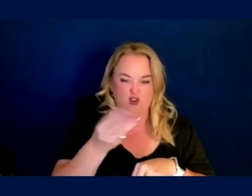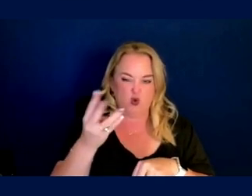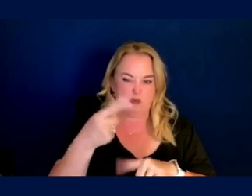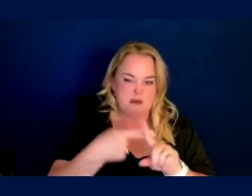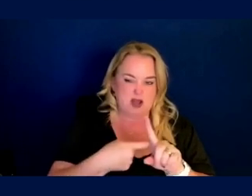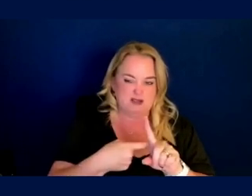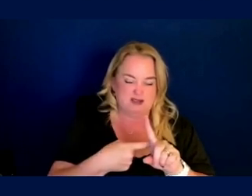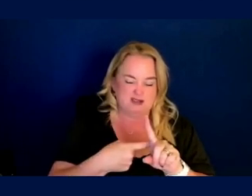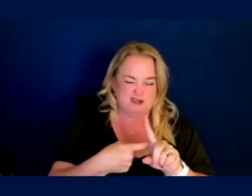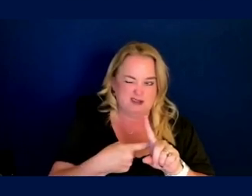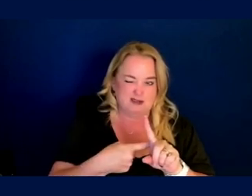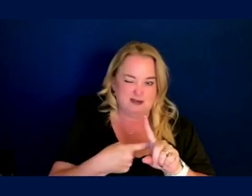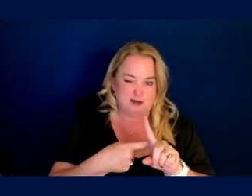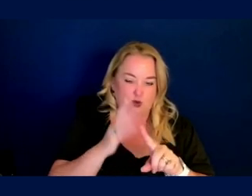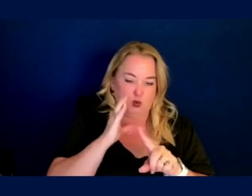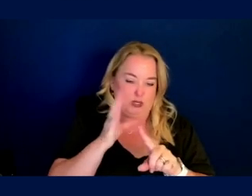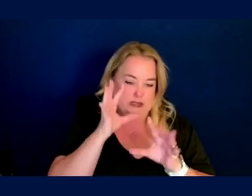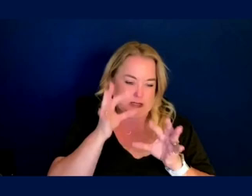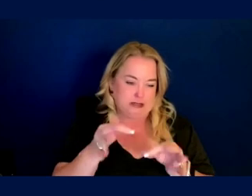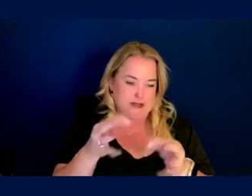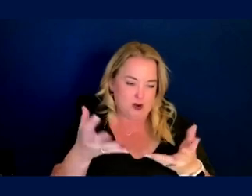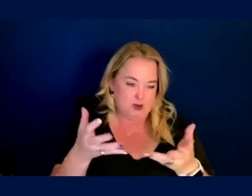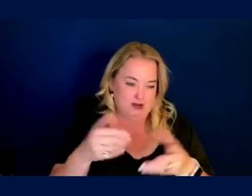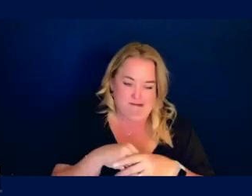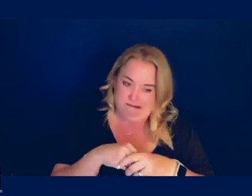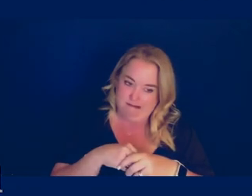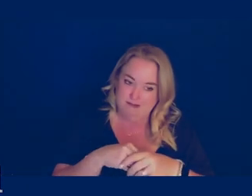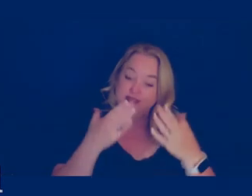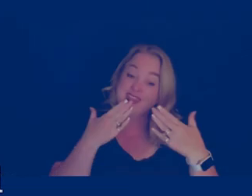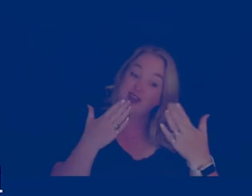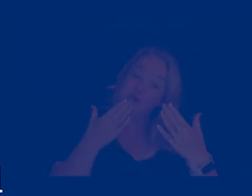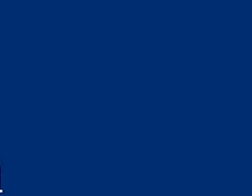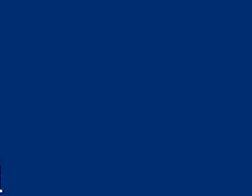topic to be determined. Thank you.